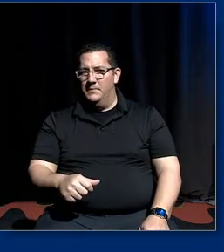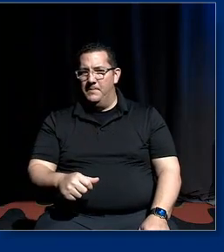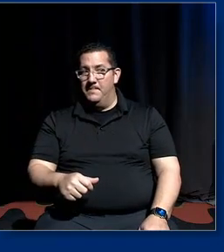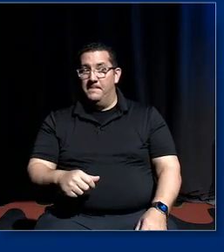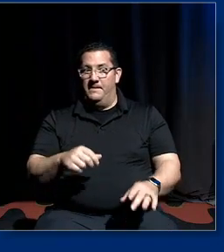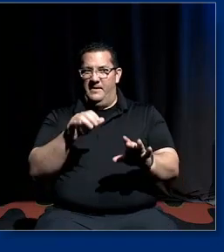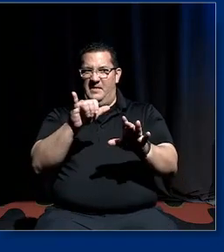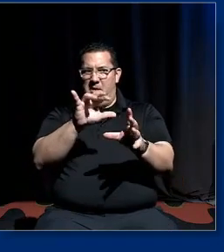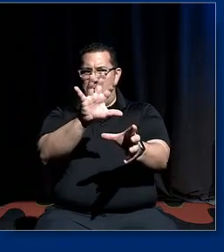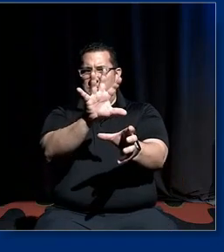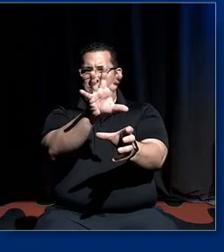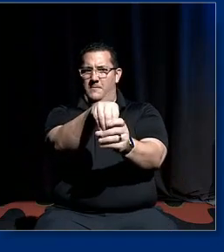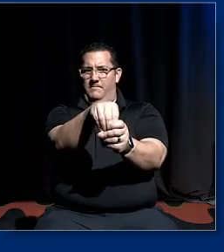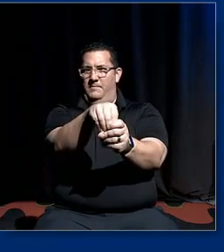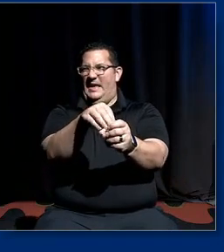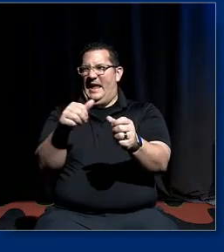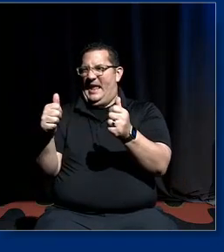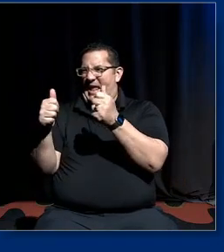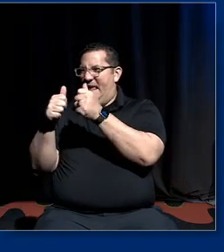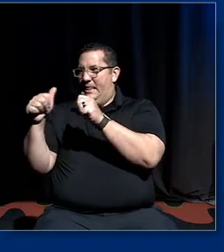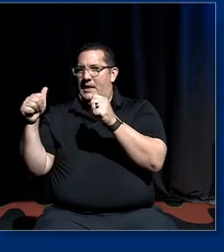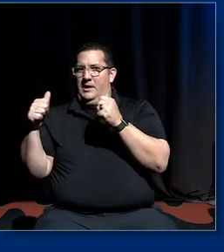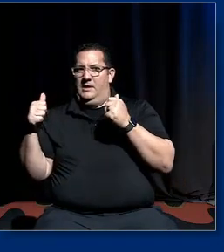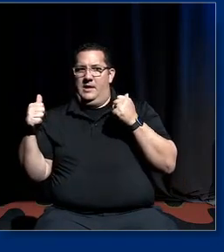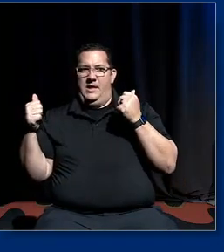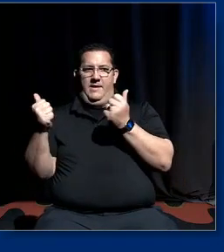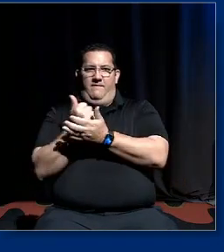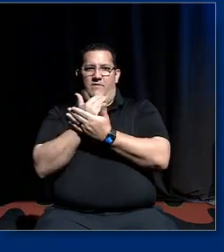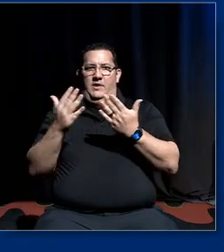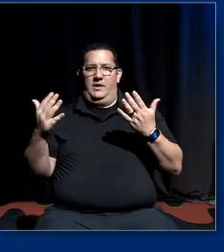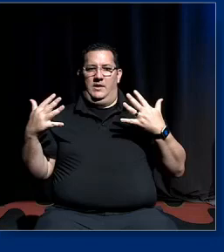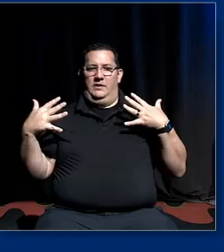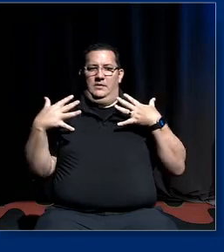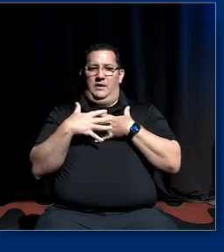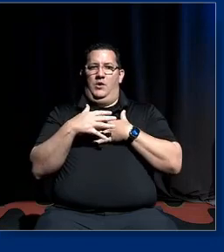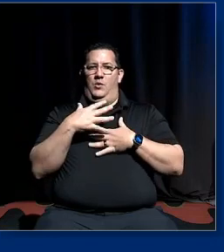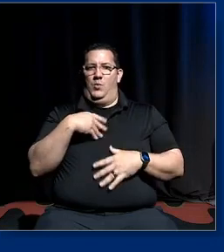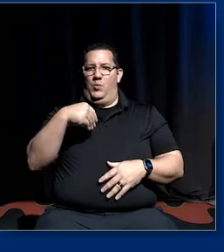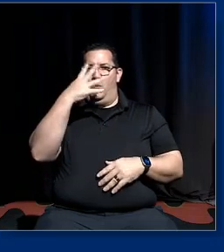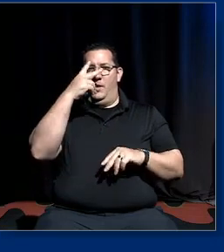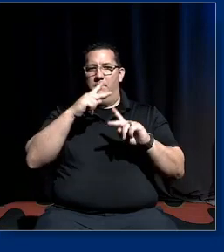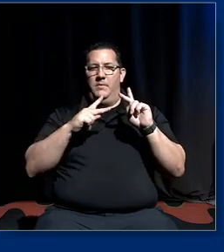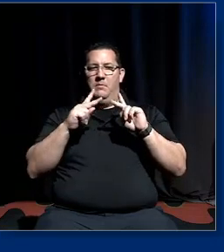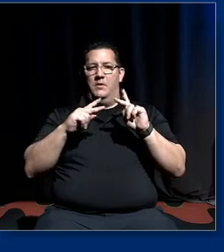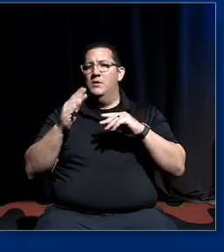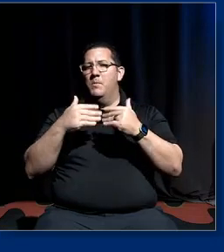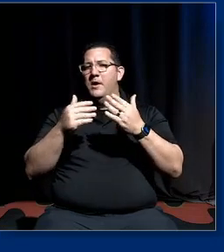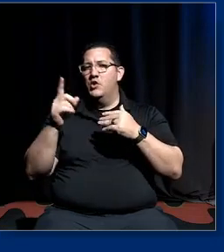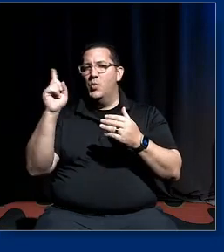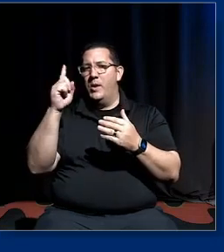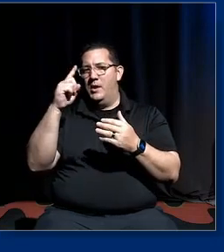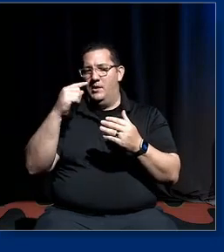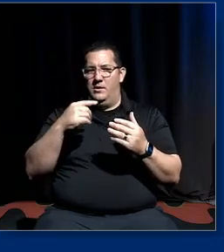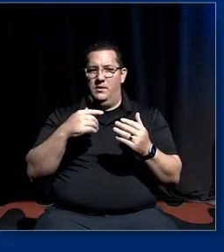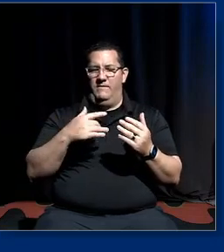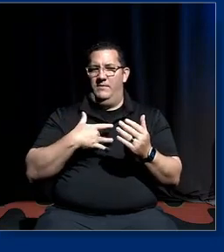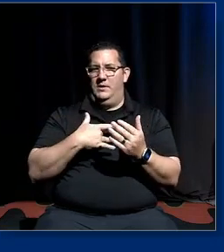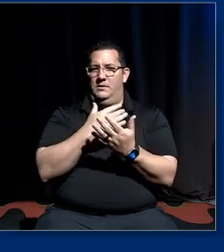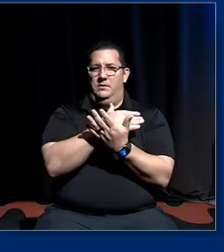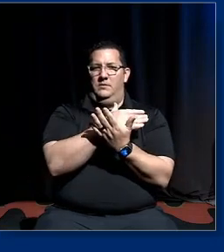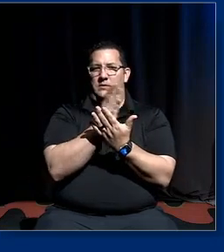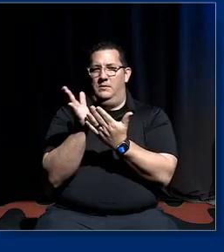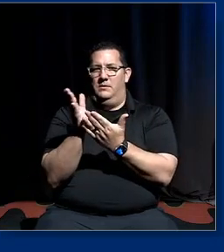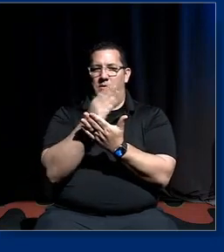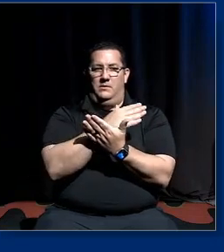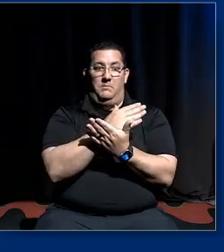everything that frightens white people wherever they are on the spectrum um whether they're billionaires on wall